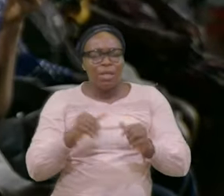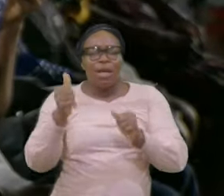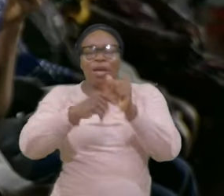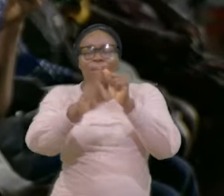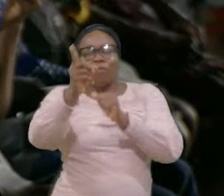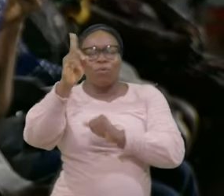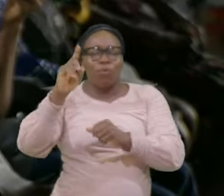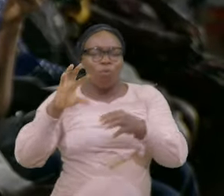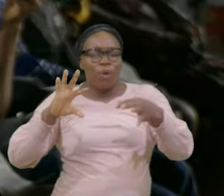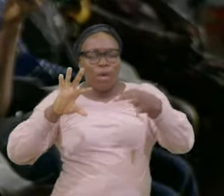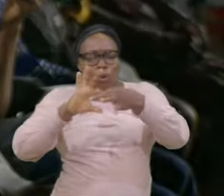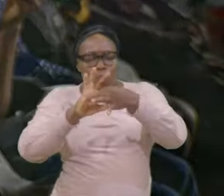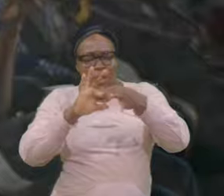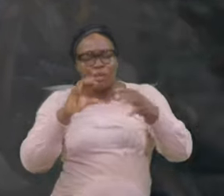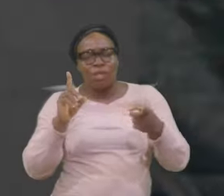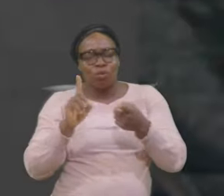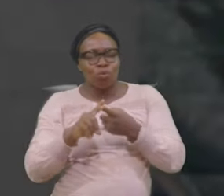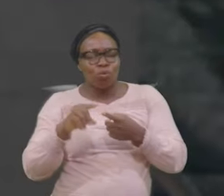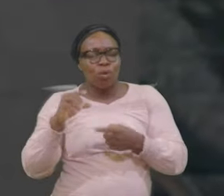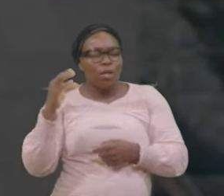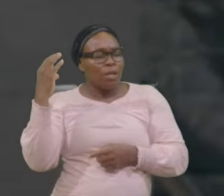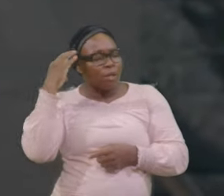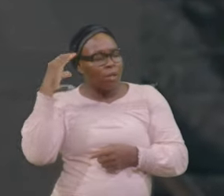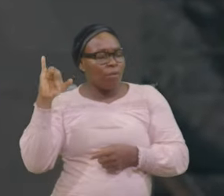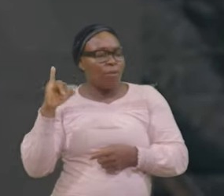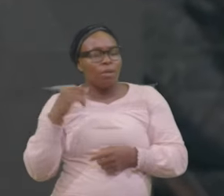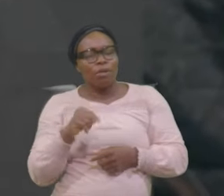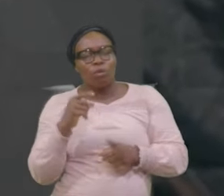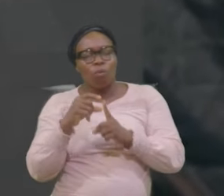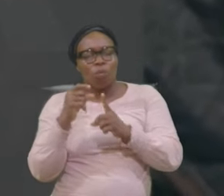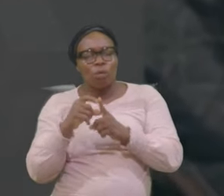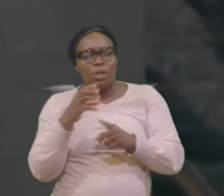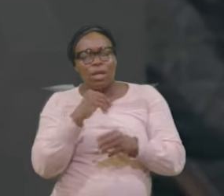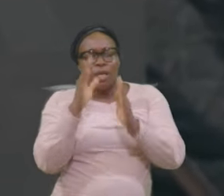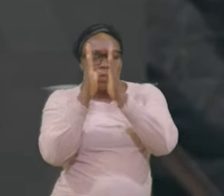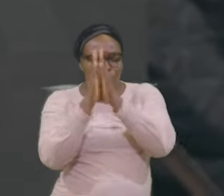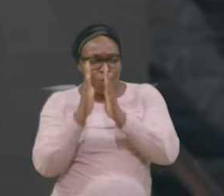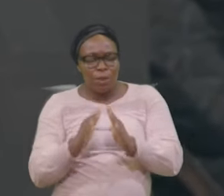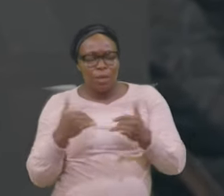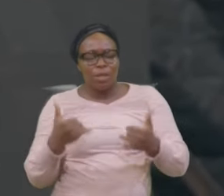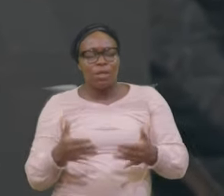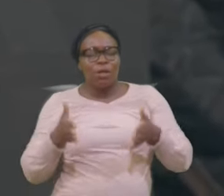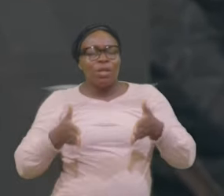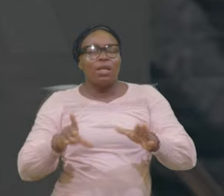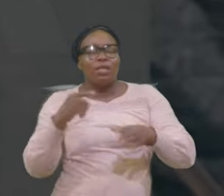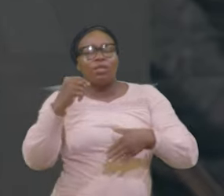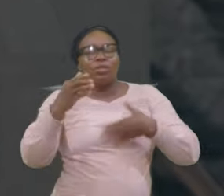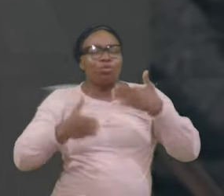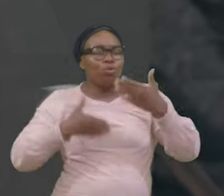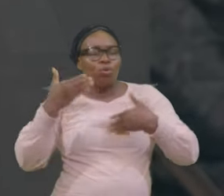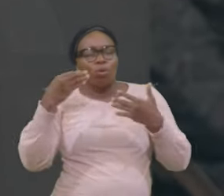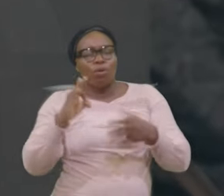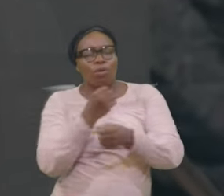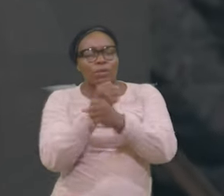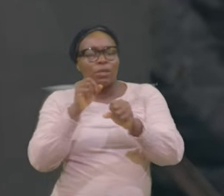connected Listening to the Word And listening To their Prayer Now Let the joy Of salvation Fill